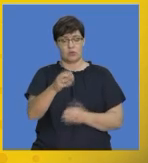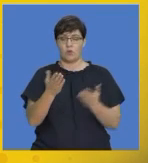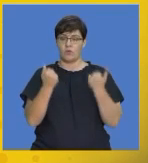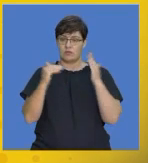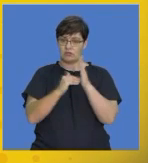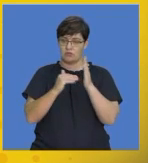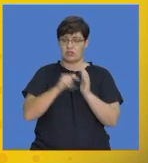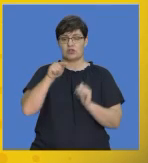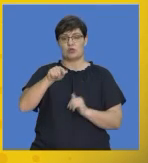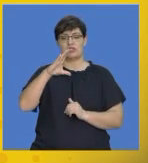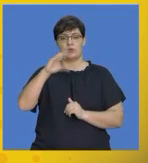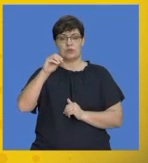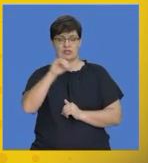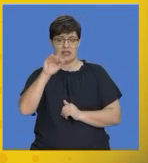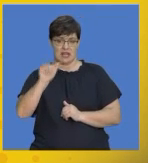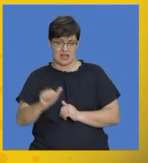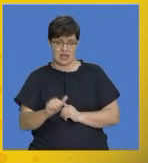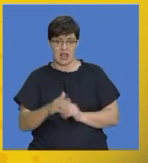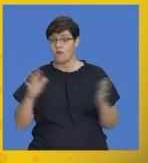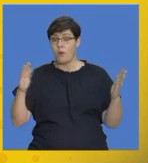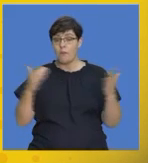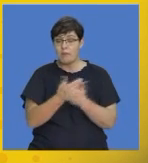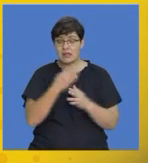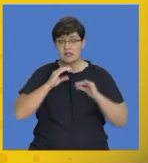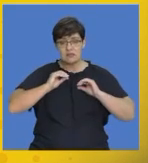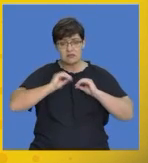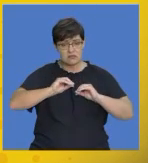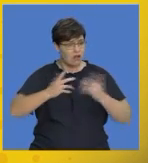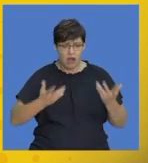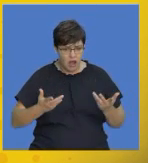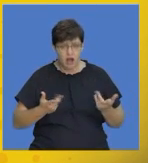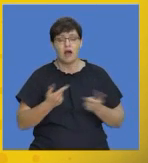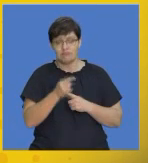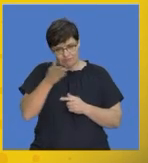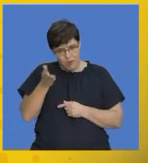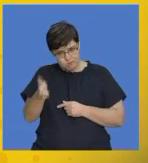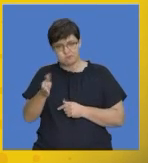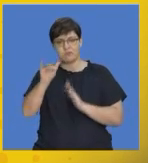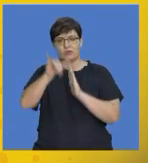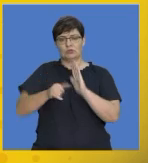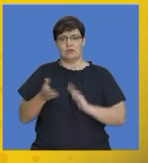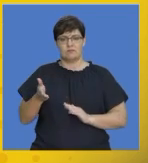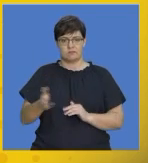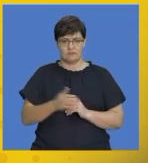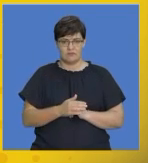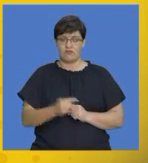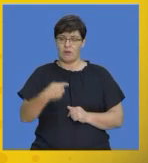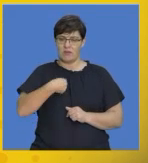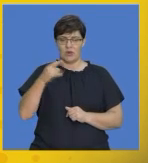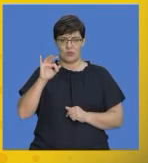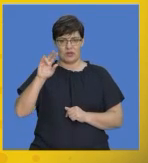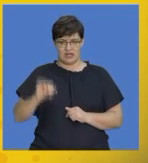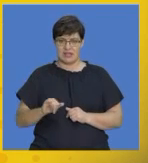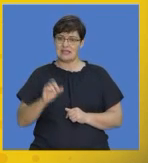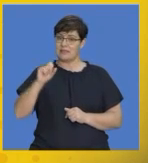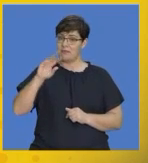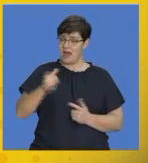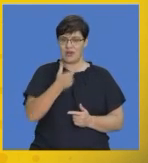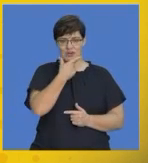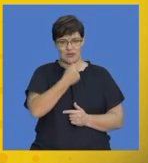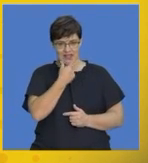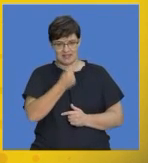missed any of our lessons they are available on our YouTube channel from me Luni Sima and Nicolene thank you and goodbye